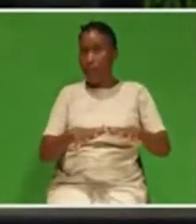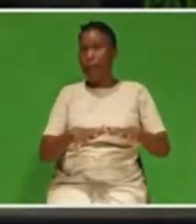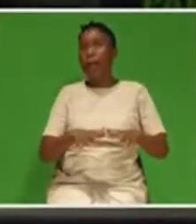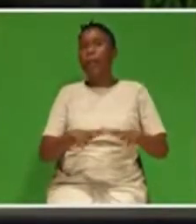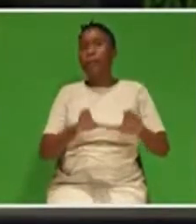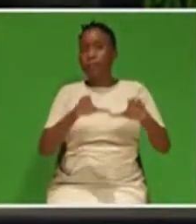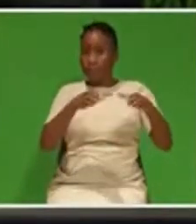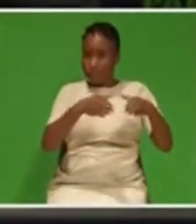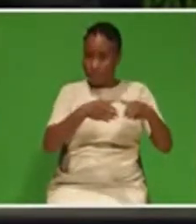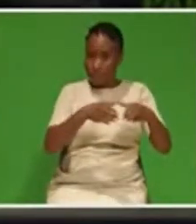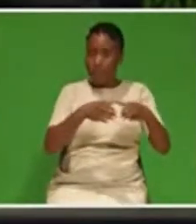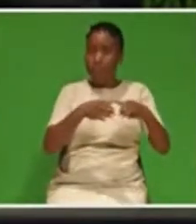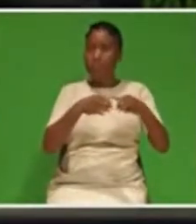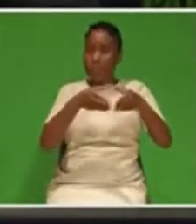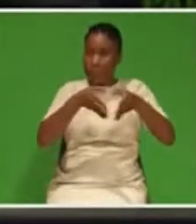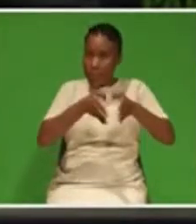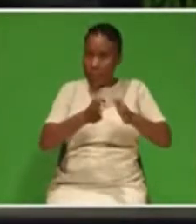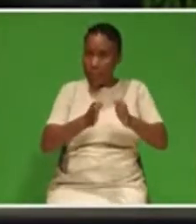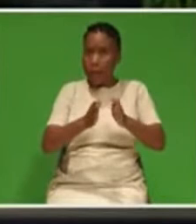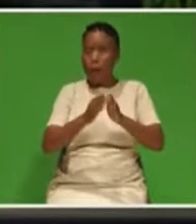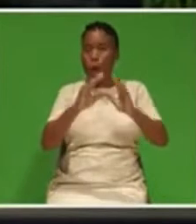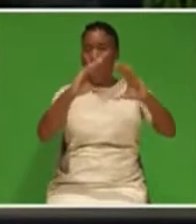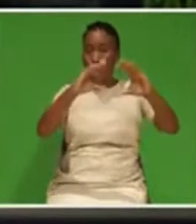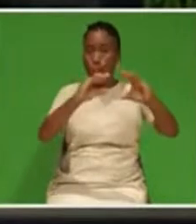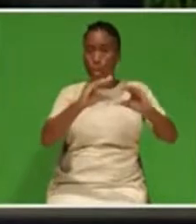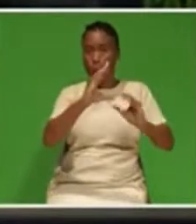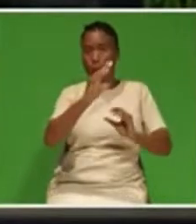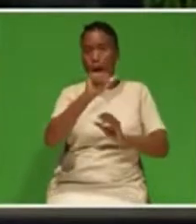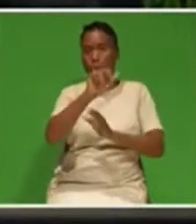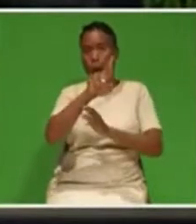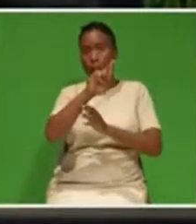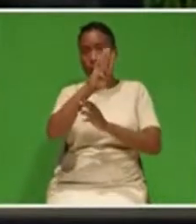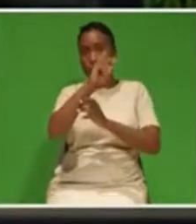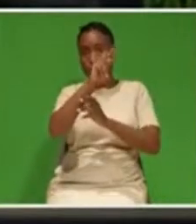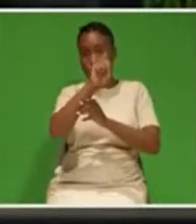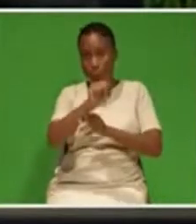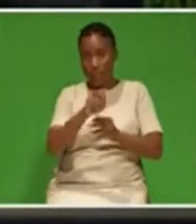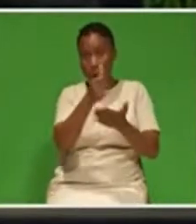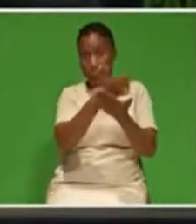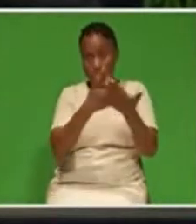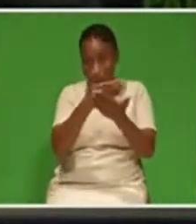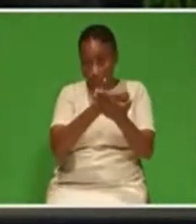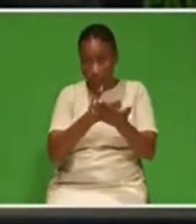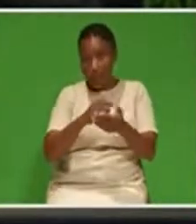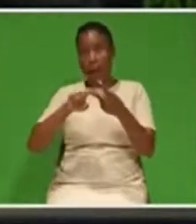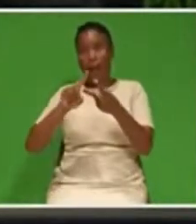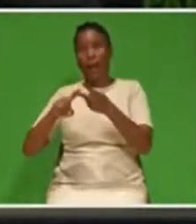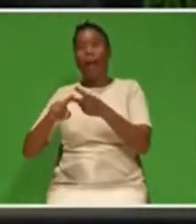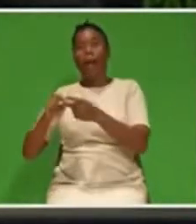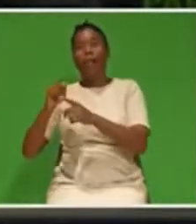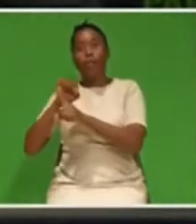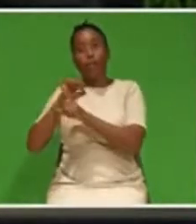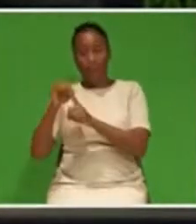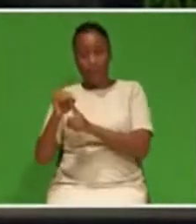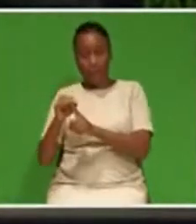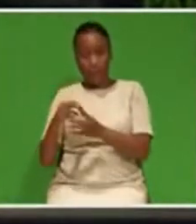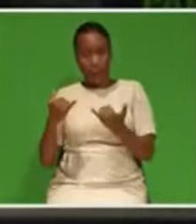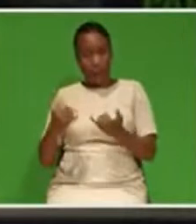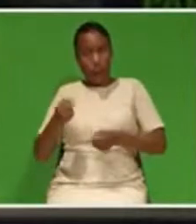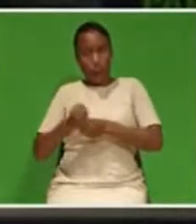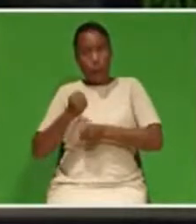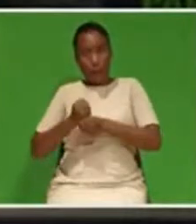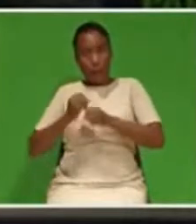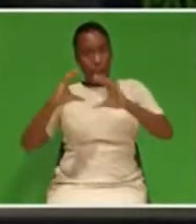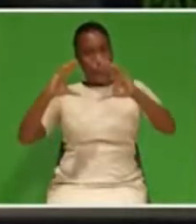towards a low carbon economy and society. Now, as we work to reduce emissions,